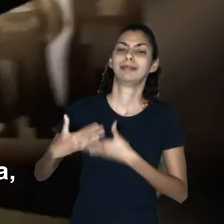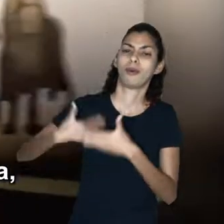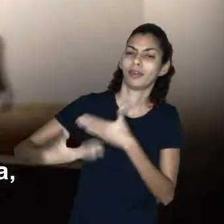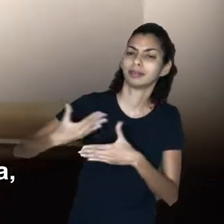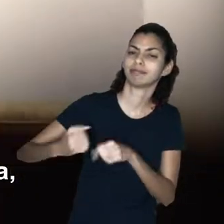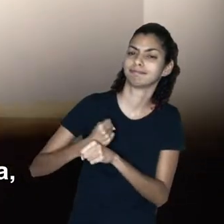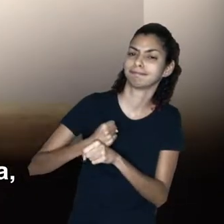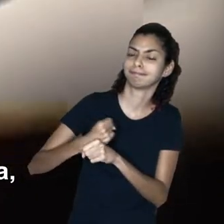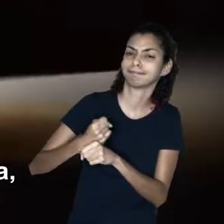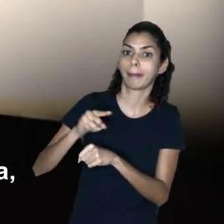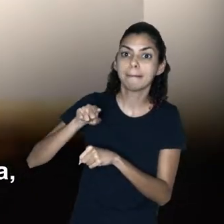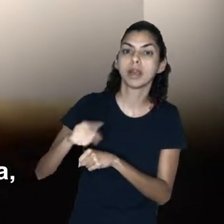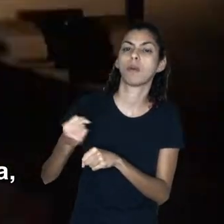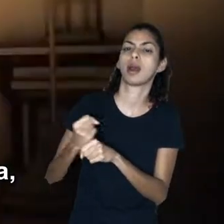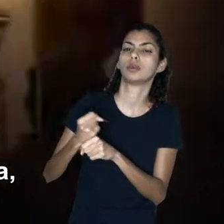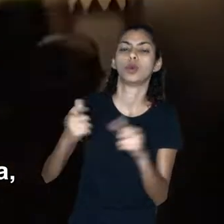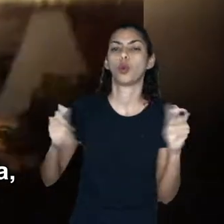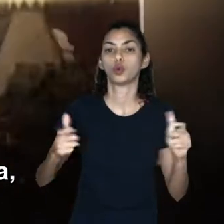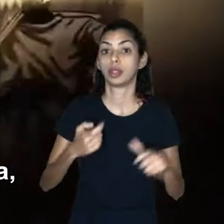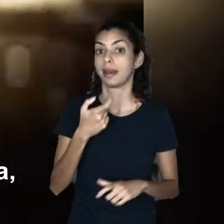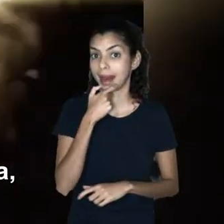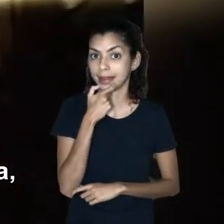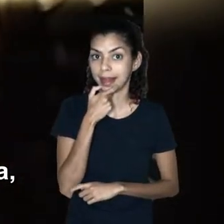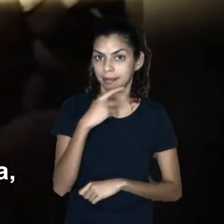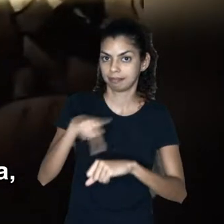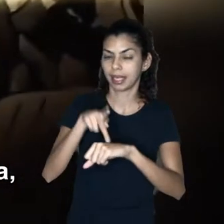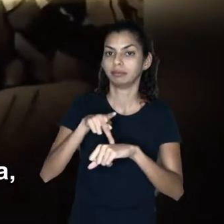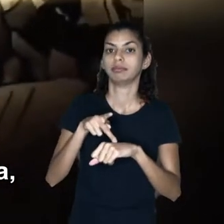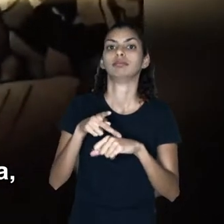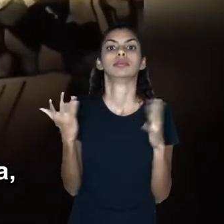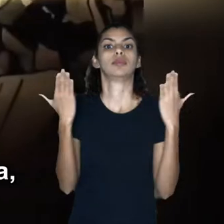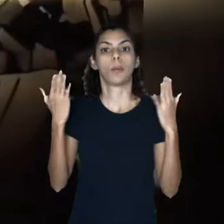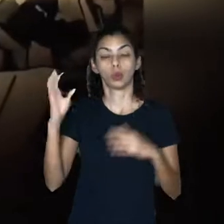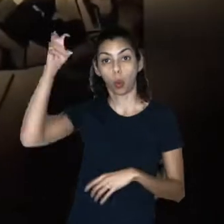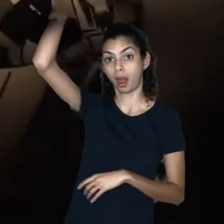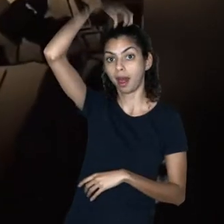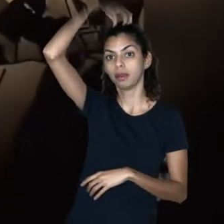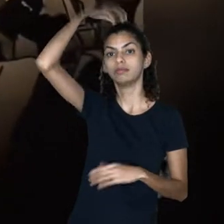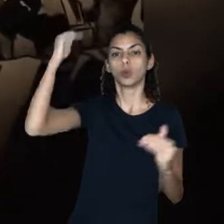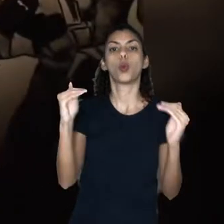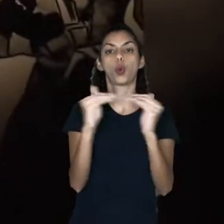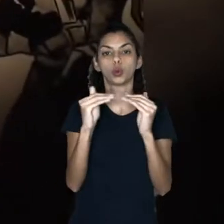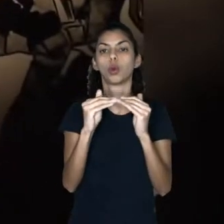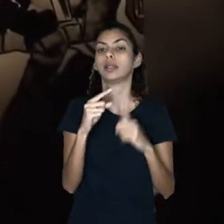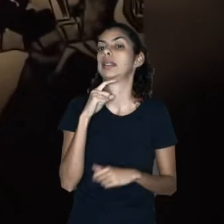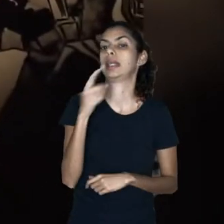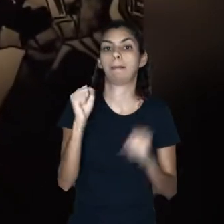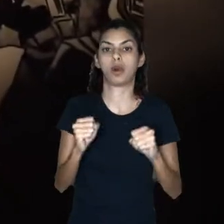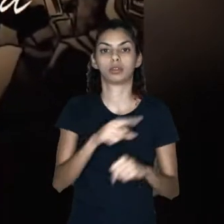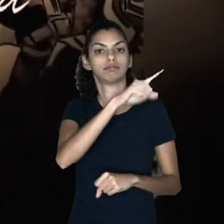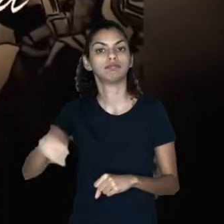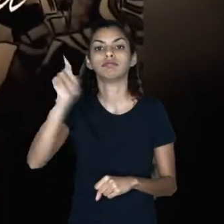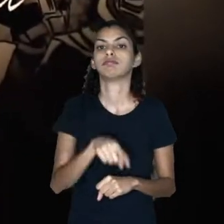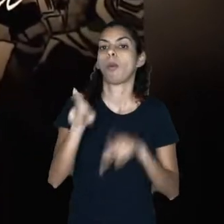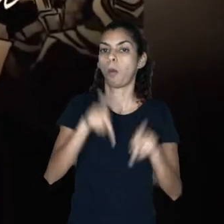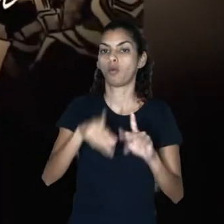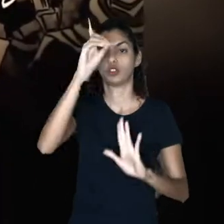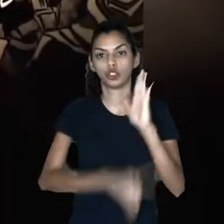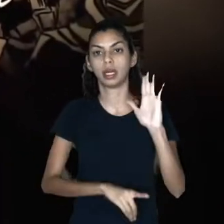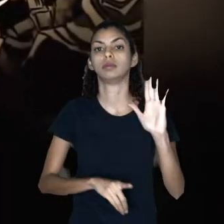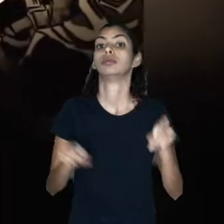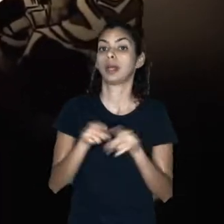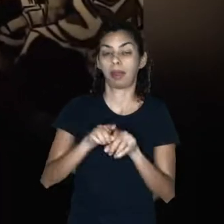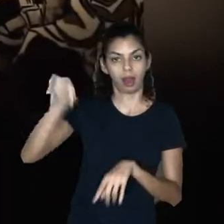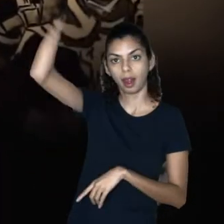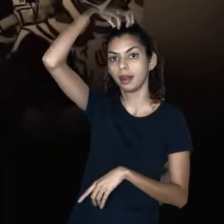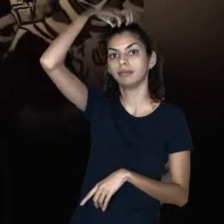Not until a thousand years later in England did they finally get a king to agree that no one can overrule the rights to people.